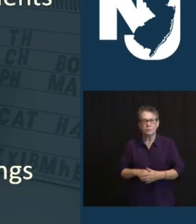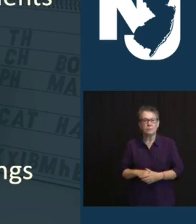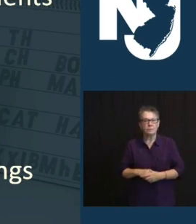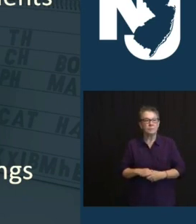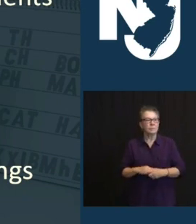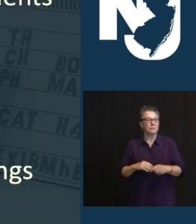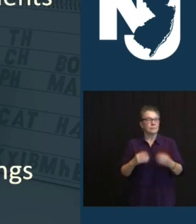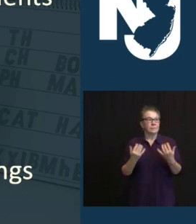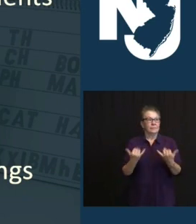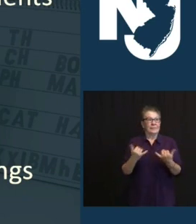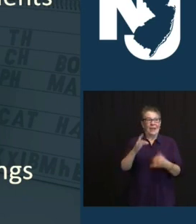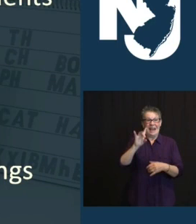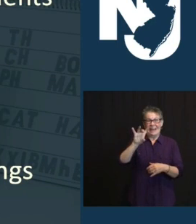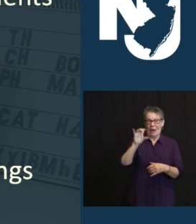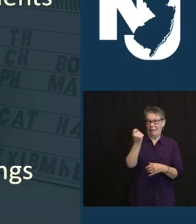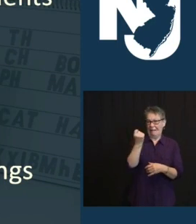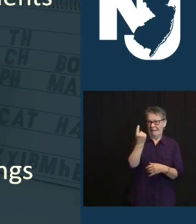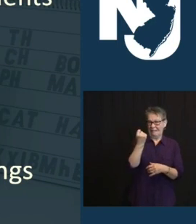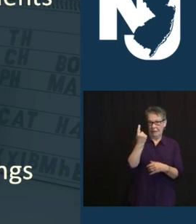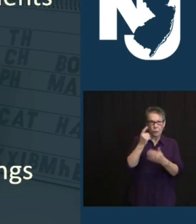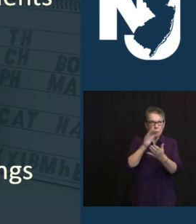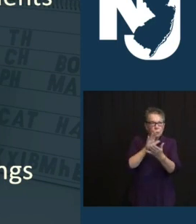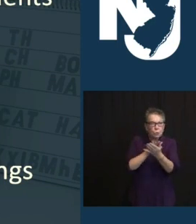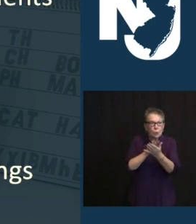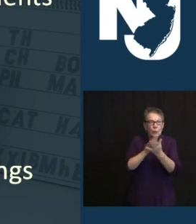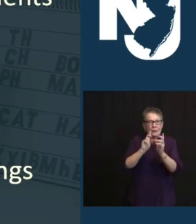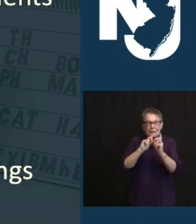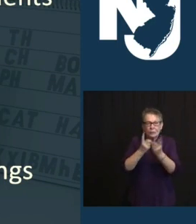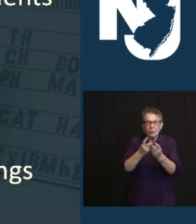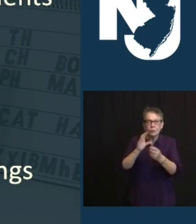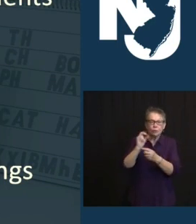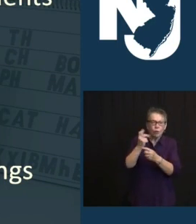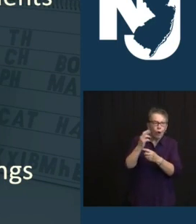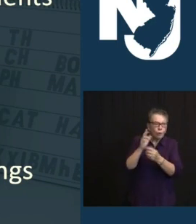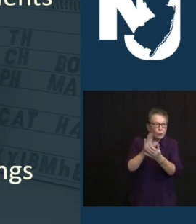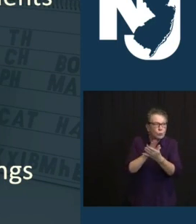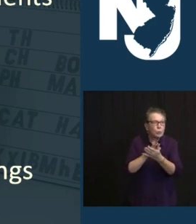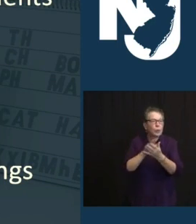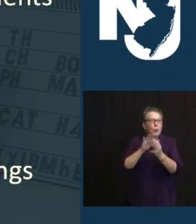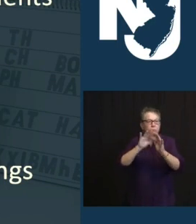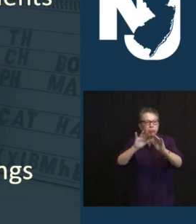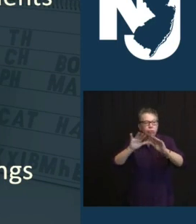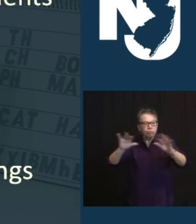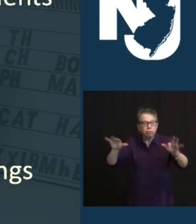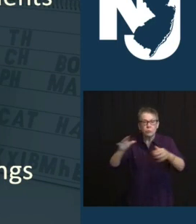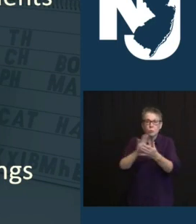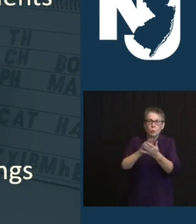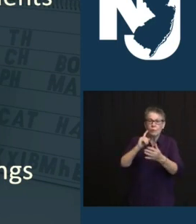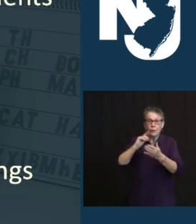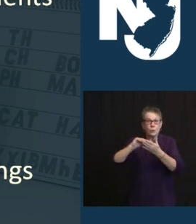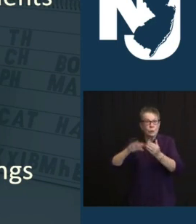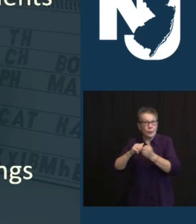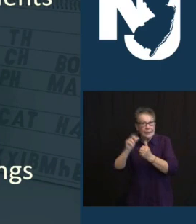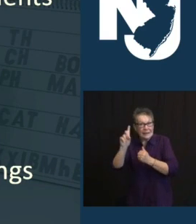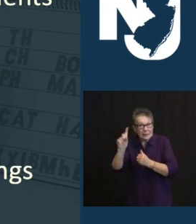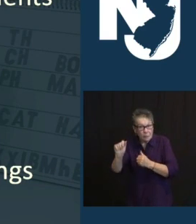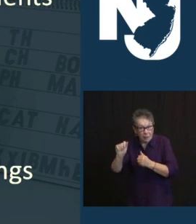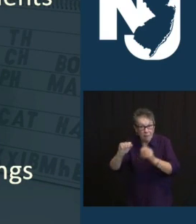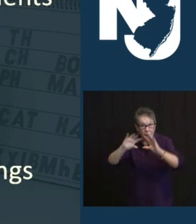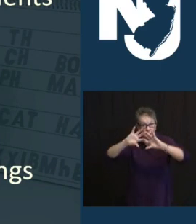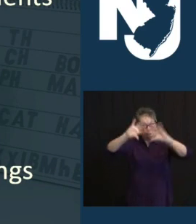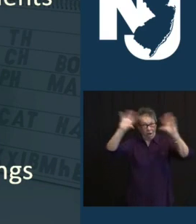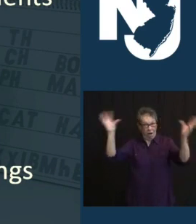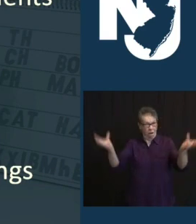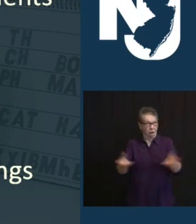CHARTER SCHOOLS, RENAISSANCE SCHOOLS, AND SCHOOLS FOR STUDENTS WITH DISABILITIES, AGAIN, IN TOTAL, THAT'S WHAT THE STATE'S STEWARDSHIP IS,